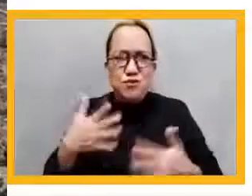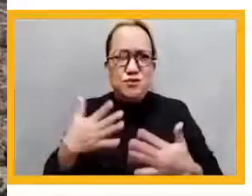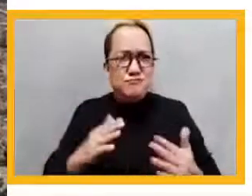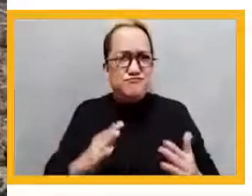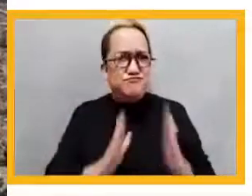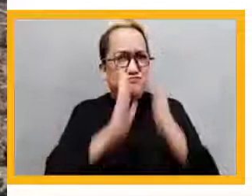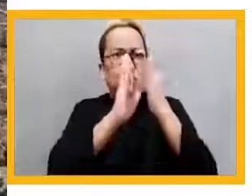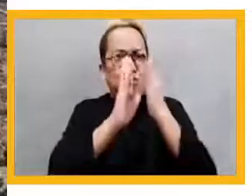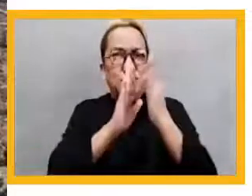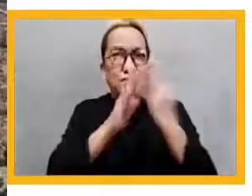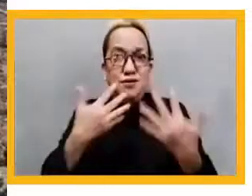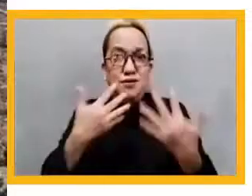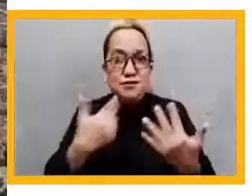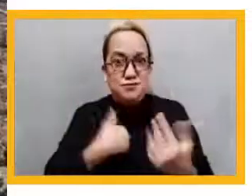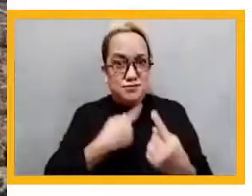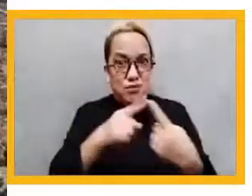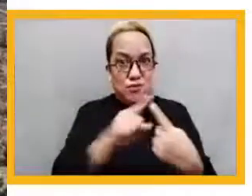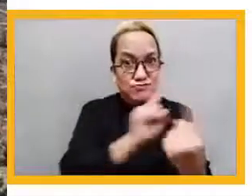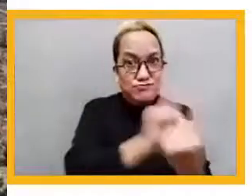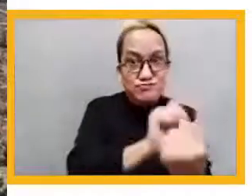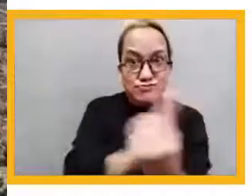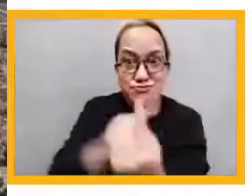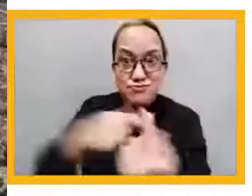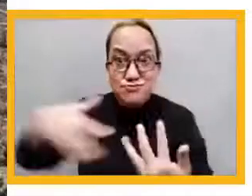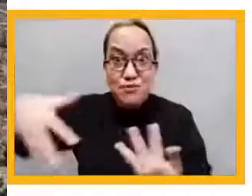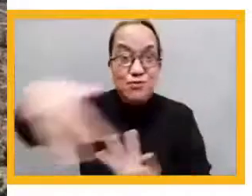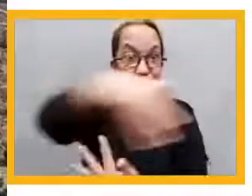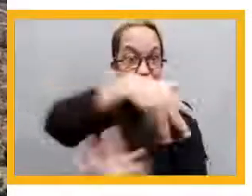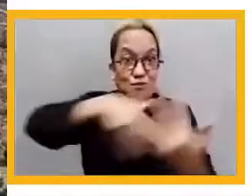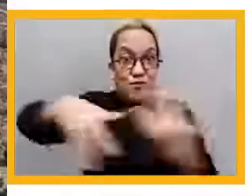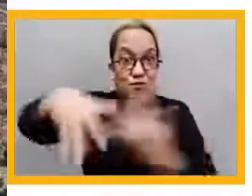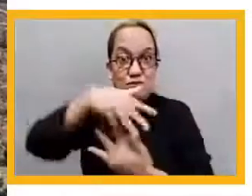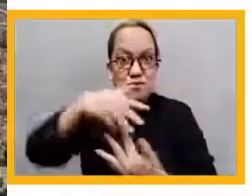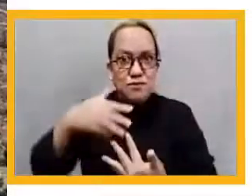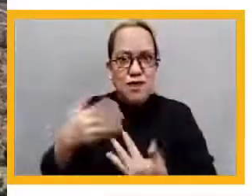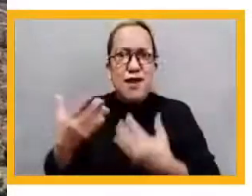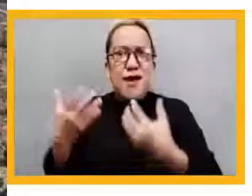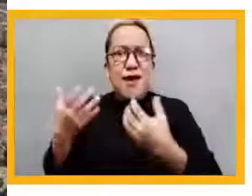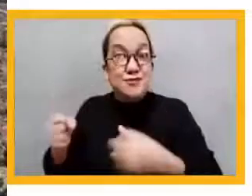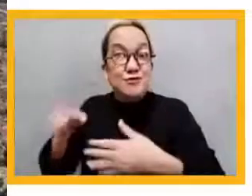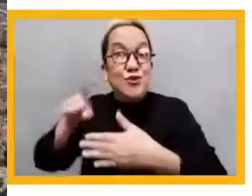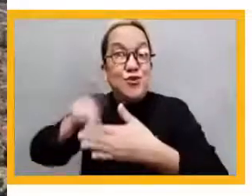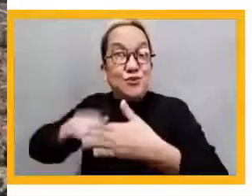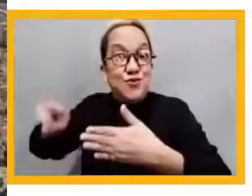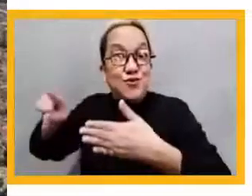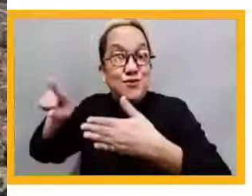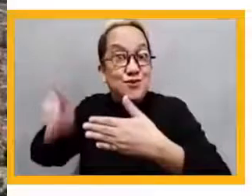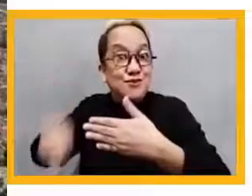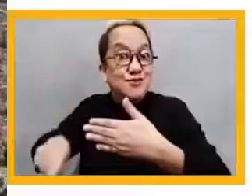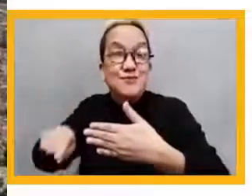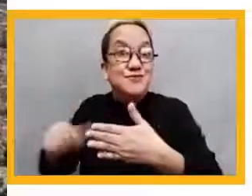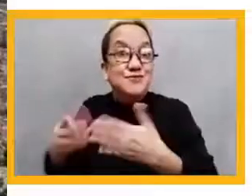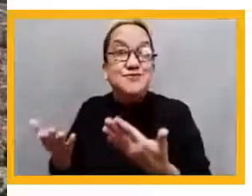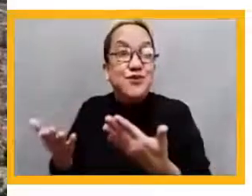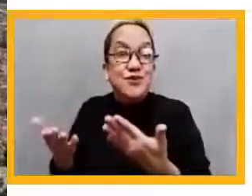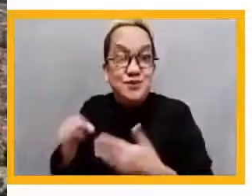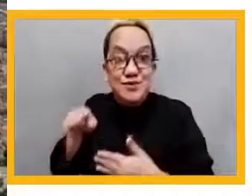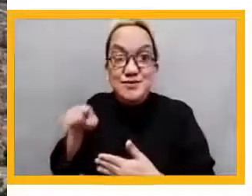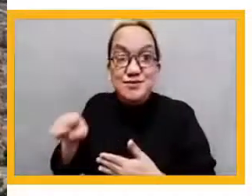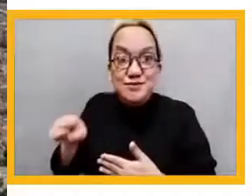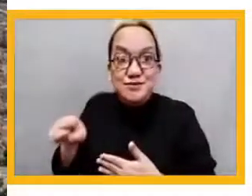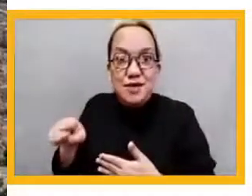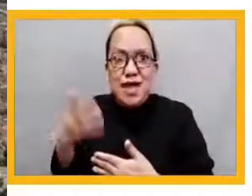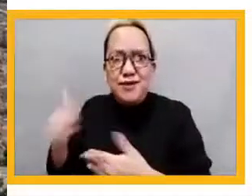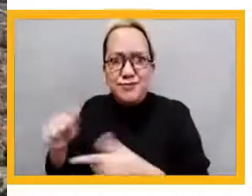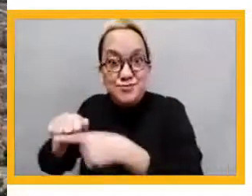and practice. And research provides guidance to practice and practice provides feedback. So